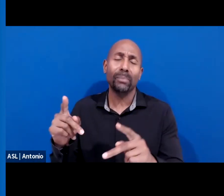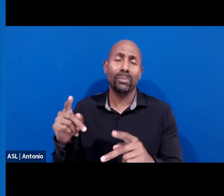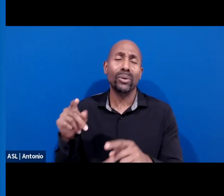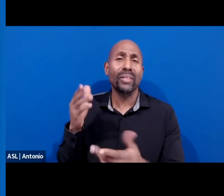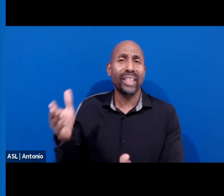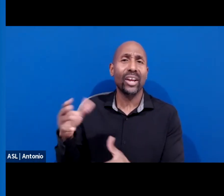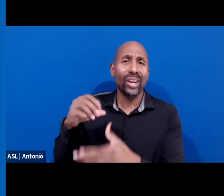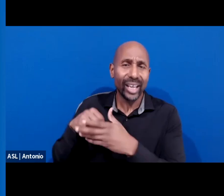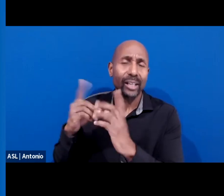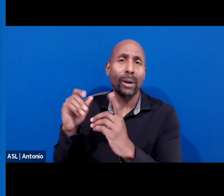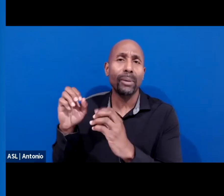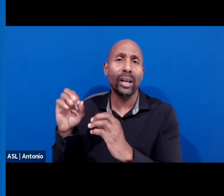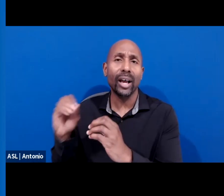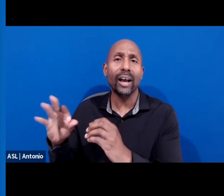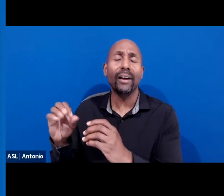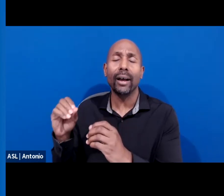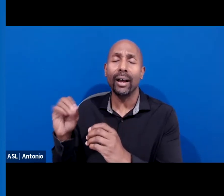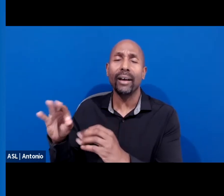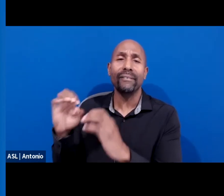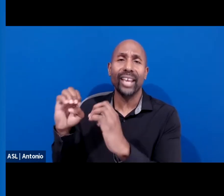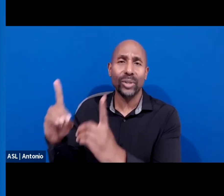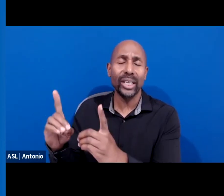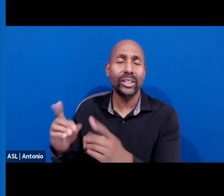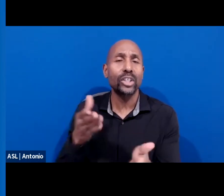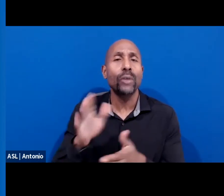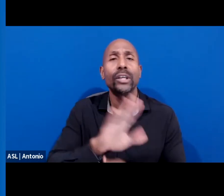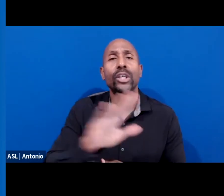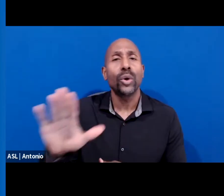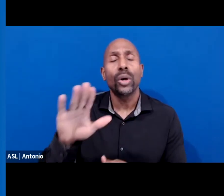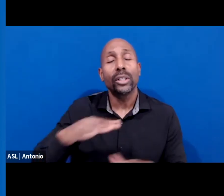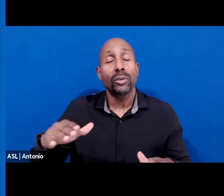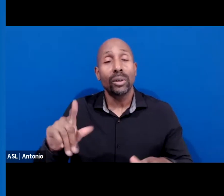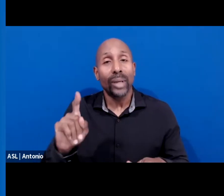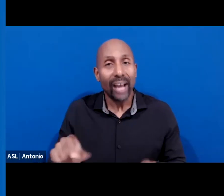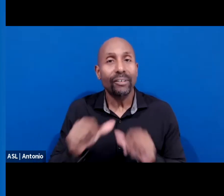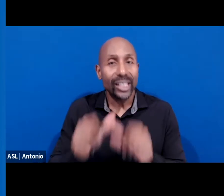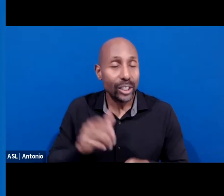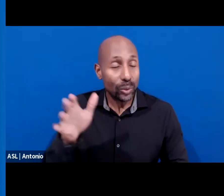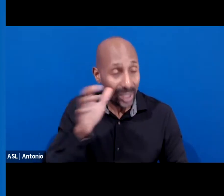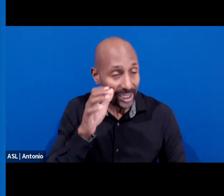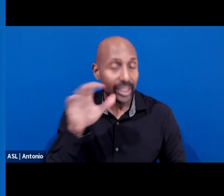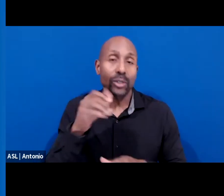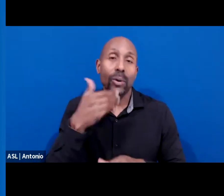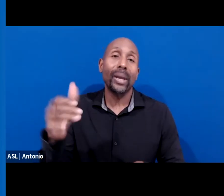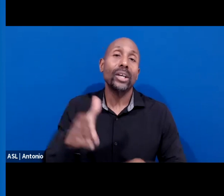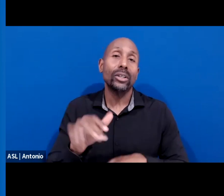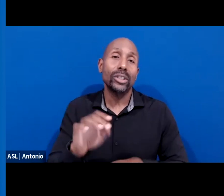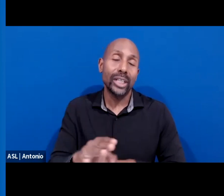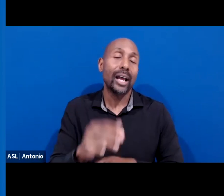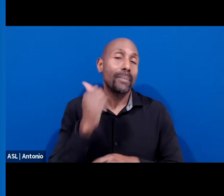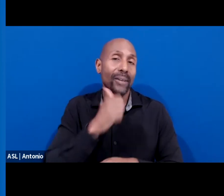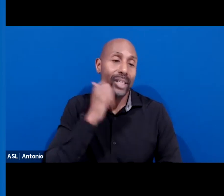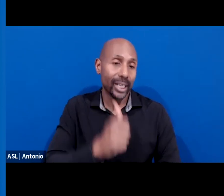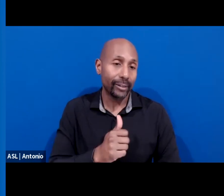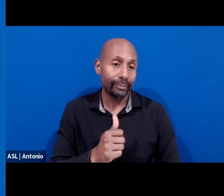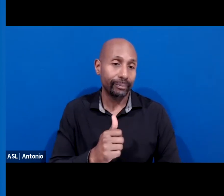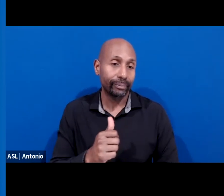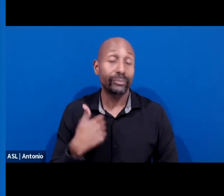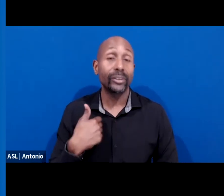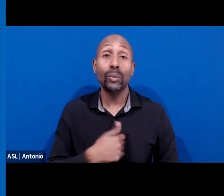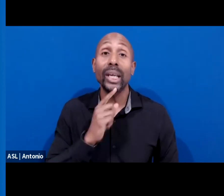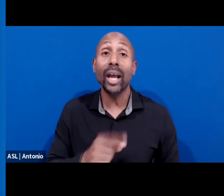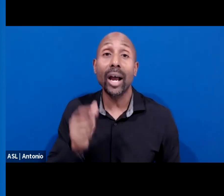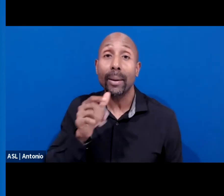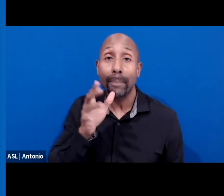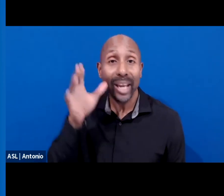your children, and we need to continue to listen to do a better job every single day. As you saw, we're parents first, right?